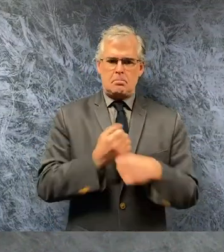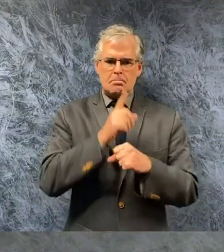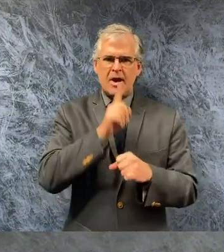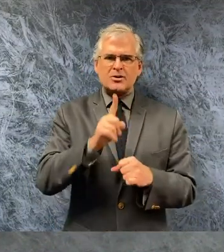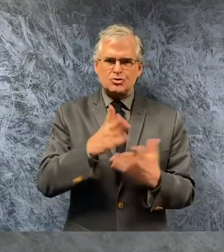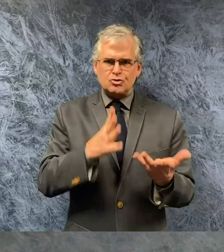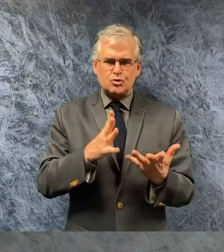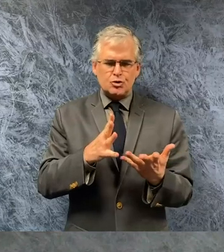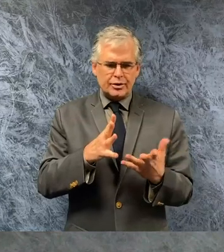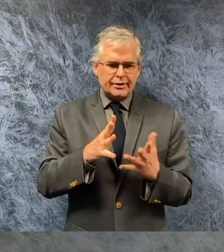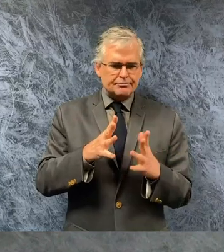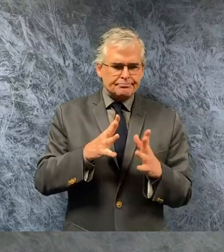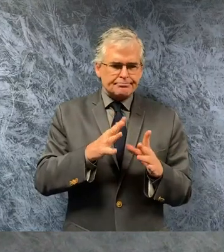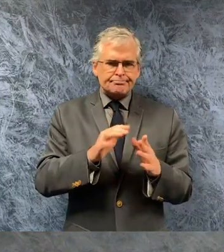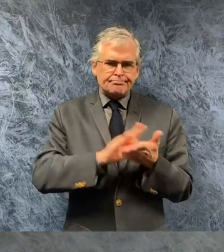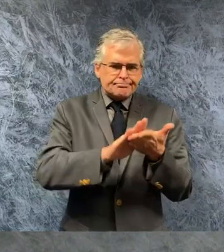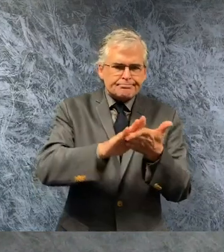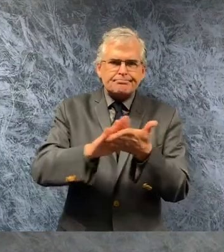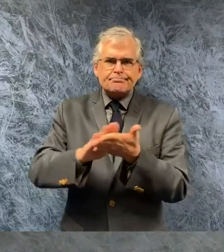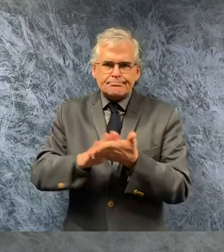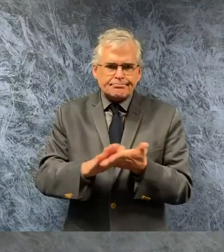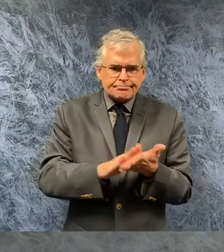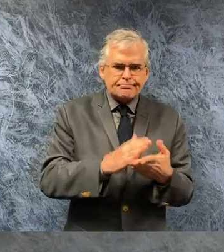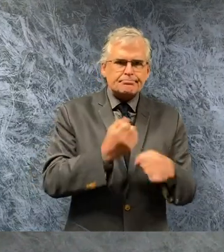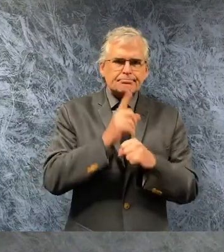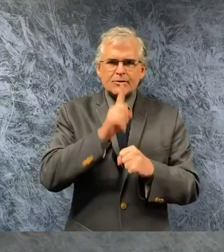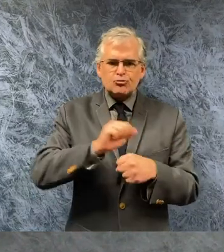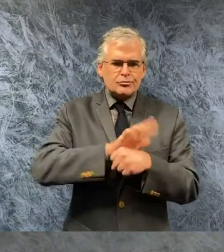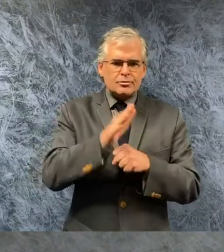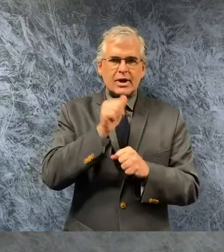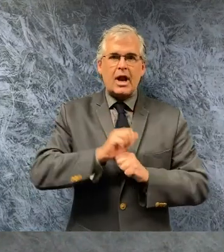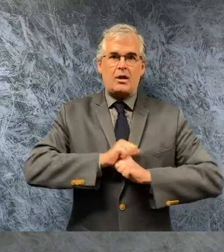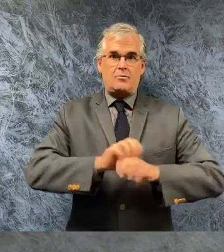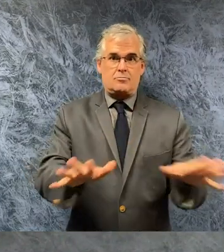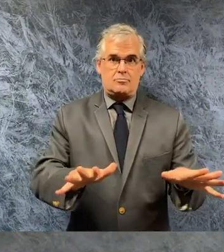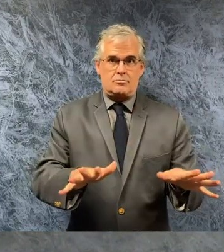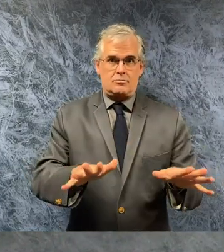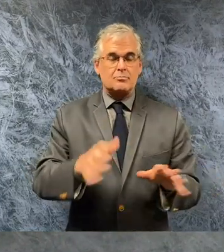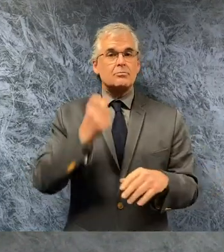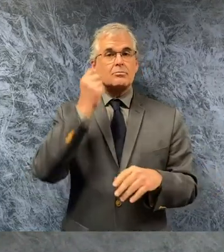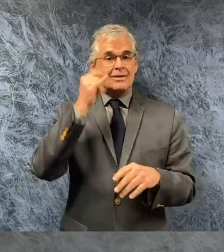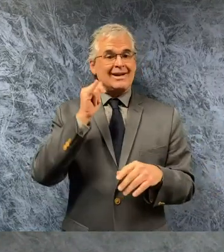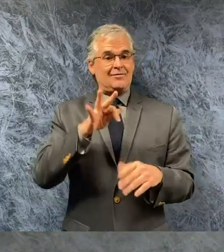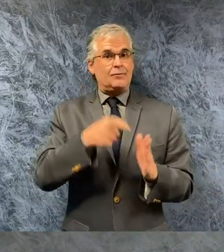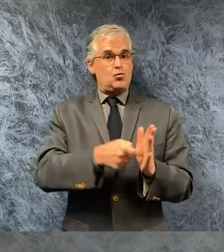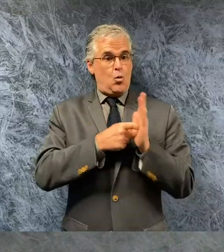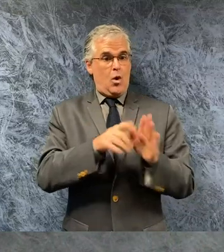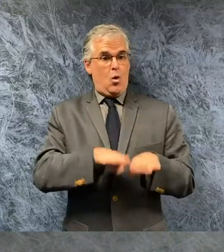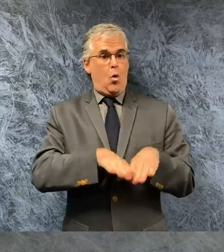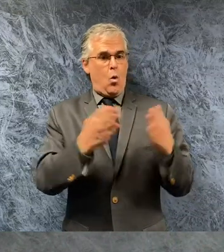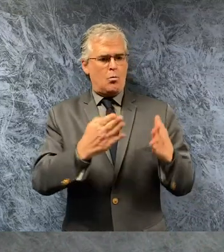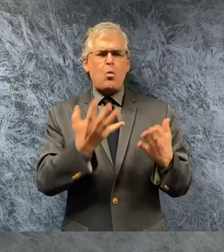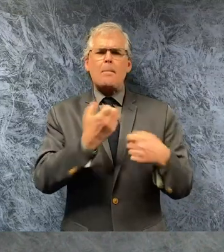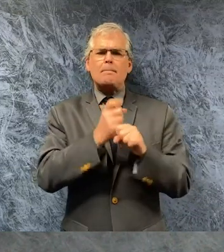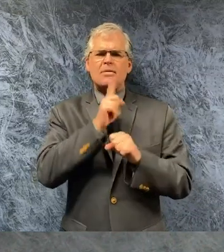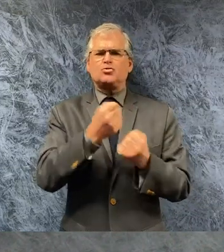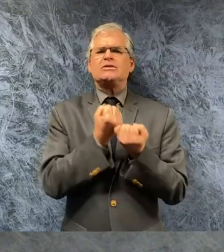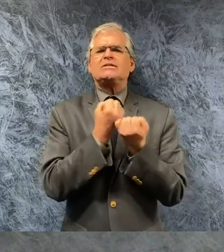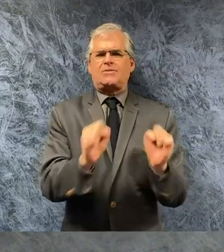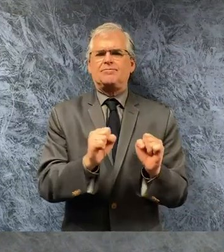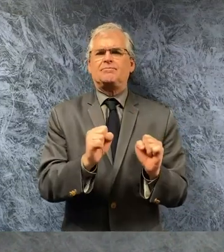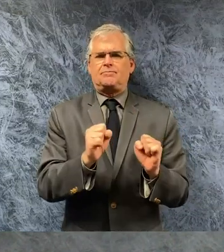this is a common sense measure to ensure businesses that are operating do so safely fourth